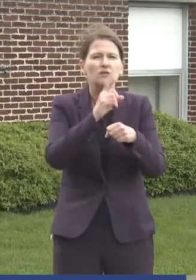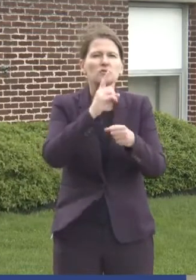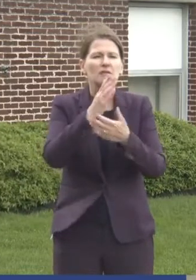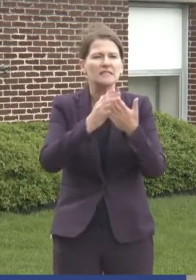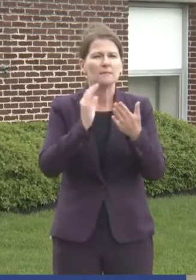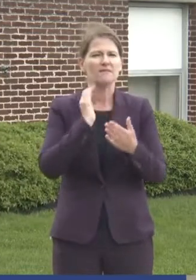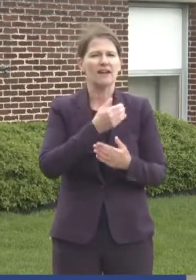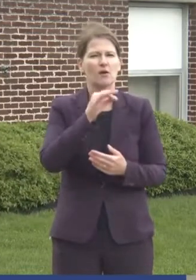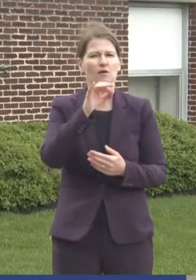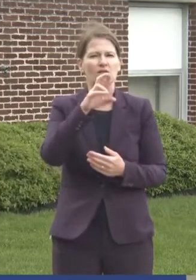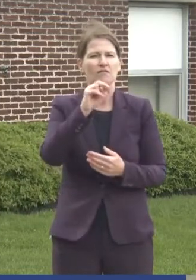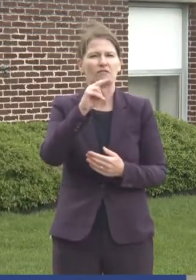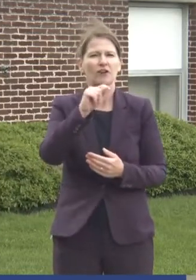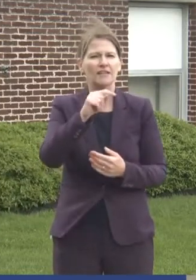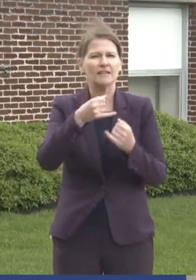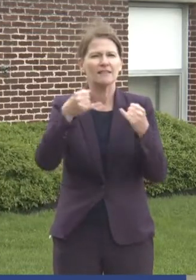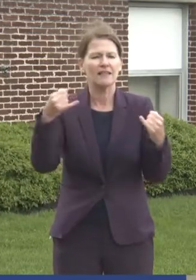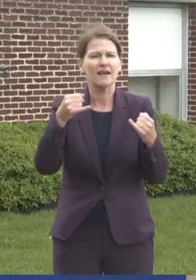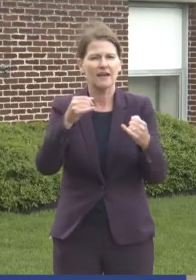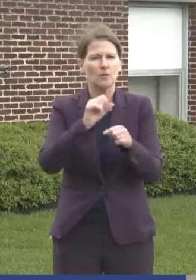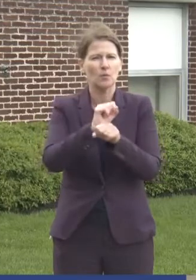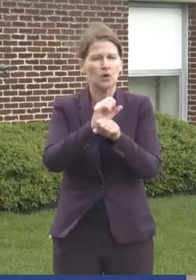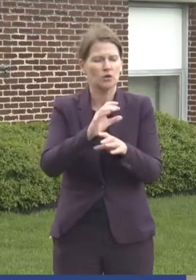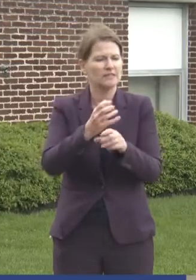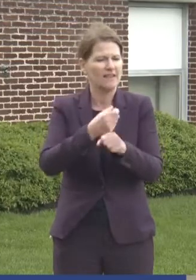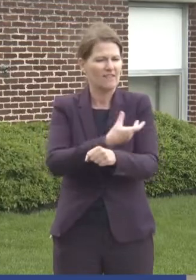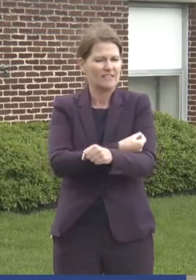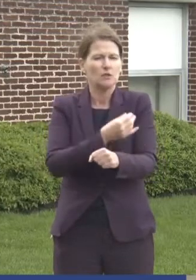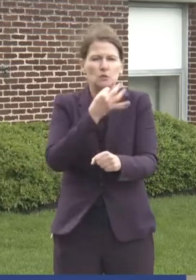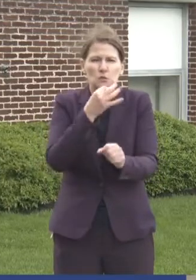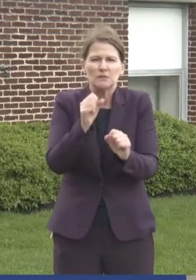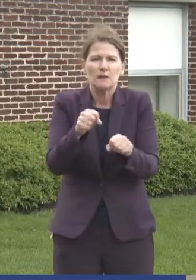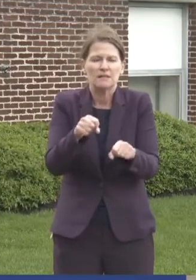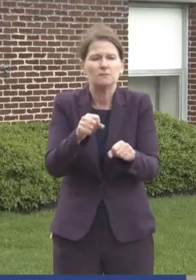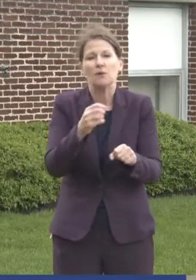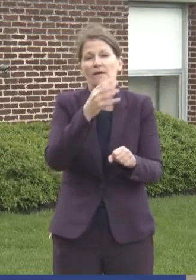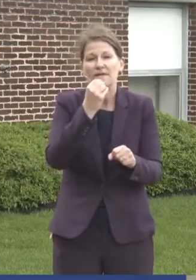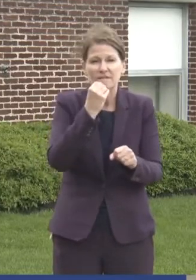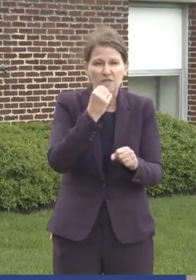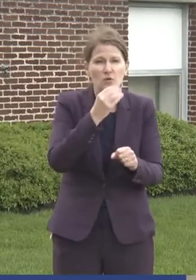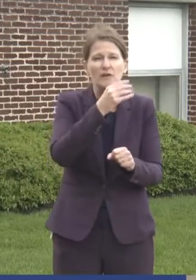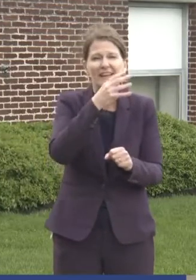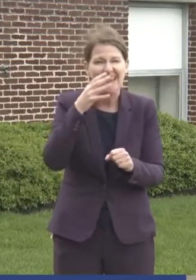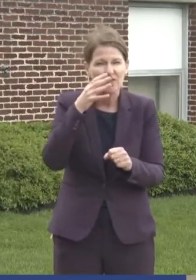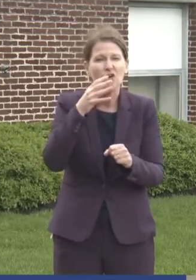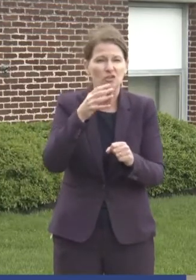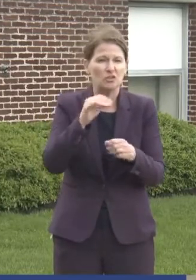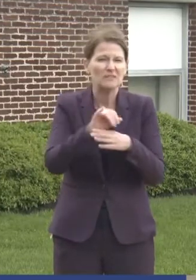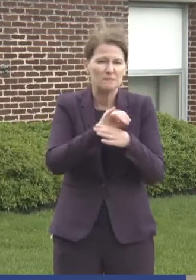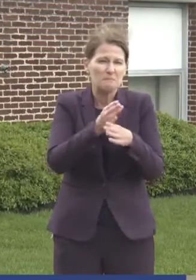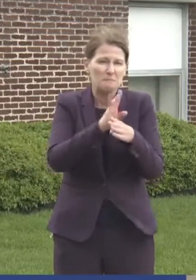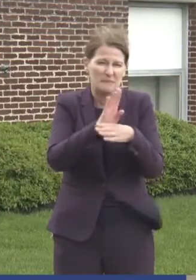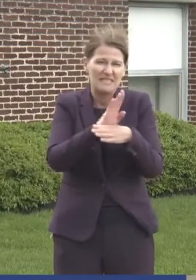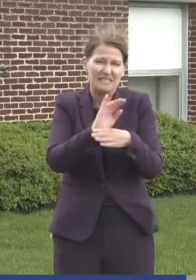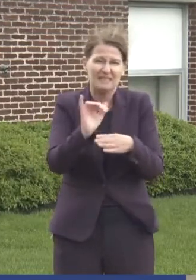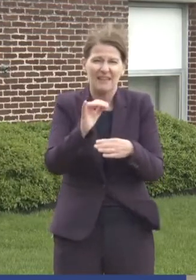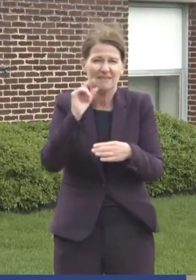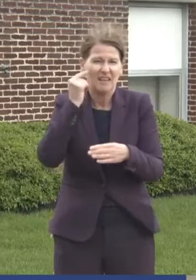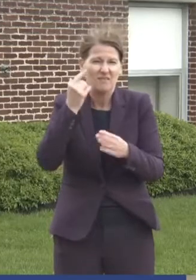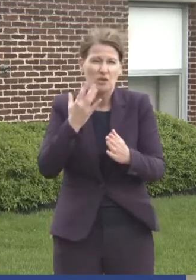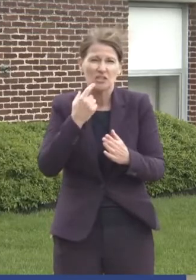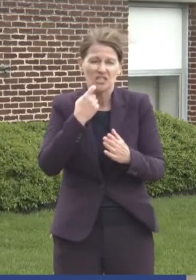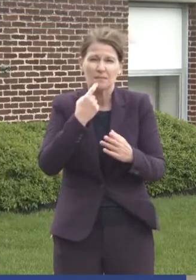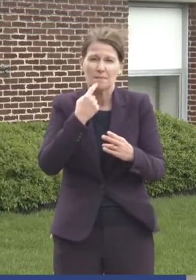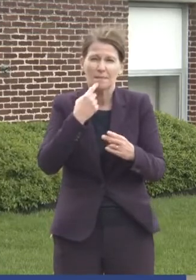some of our frontline employees got vaccinated as quickly as possible. That not only was in the food and agricultural industry like the governor had mentioned, but also making sure